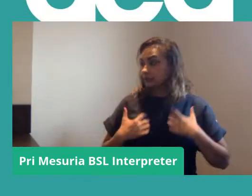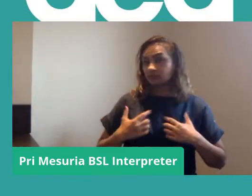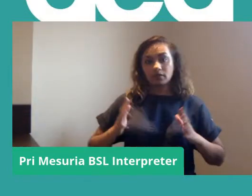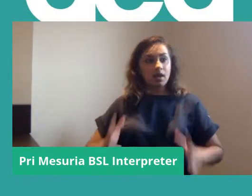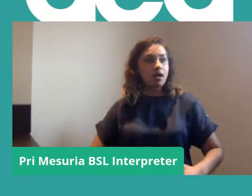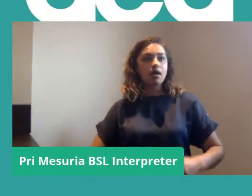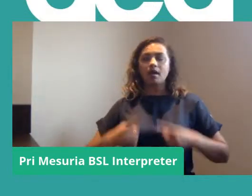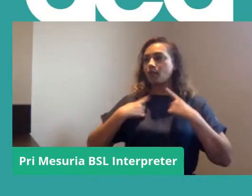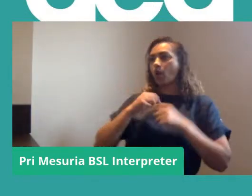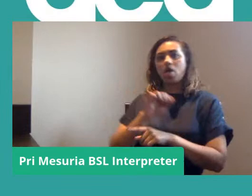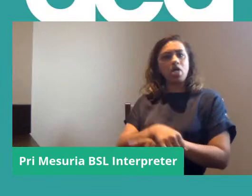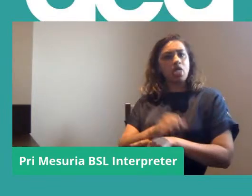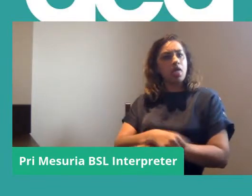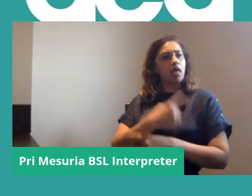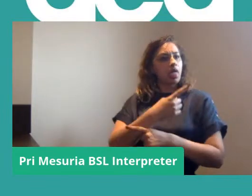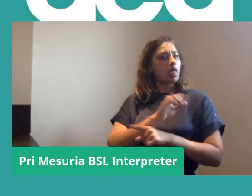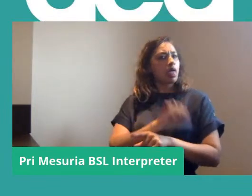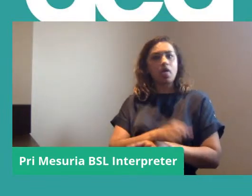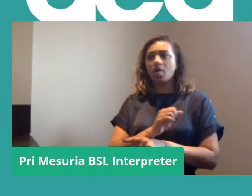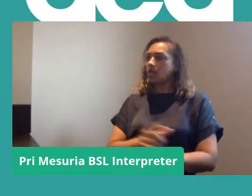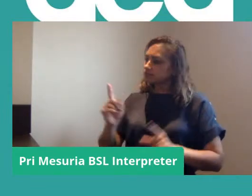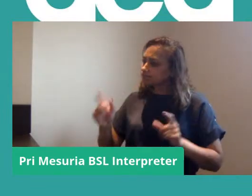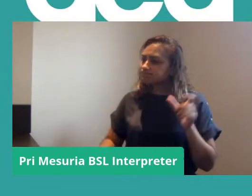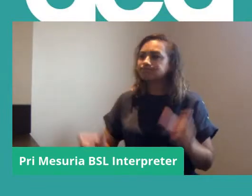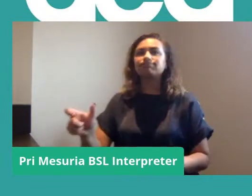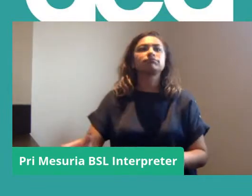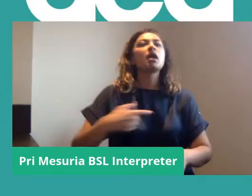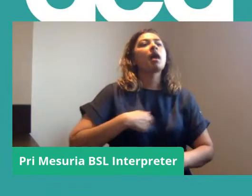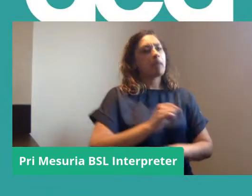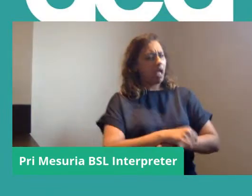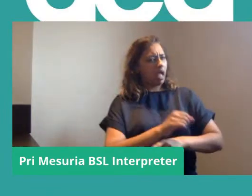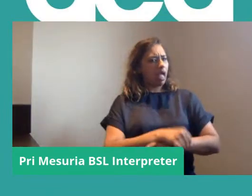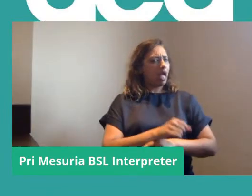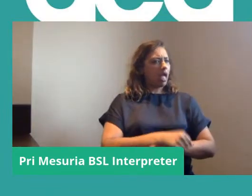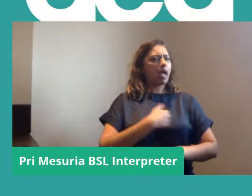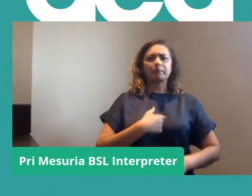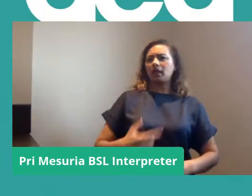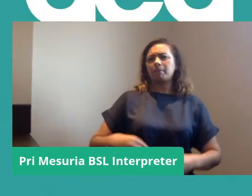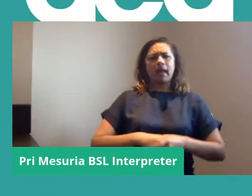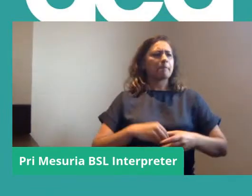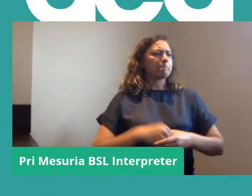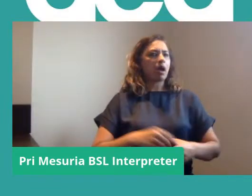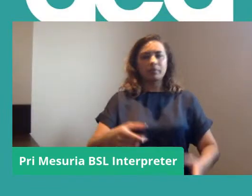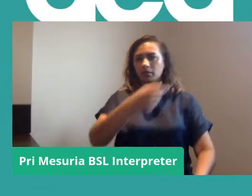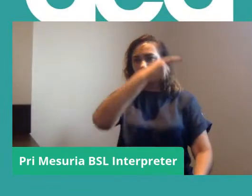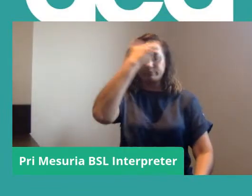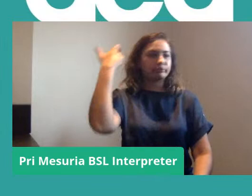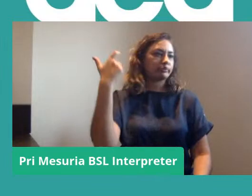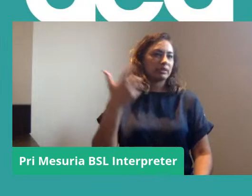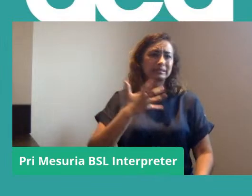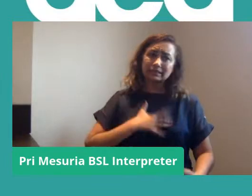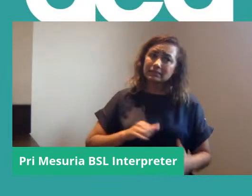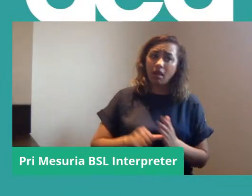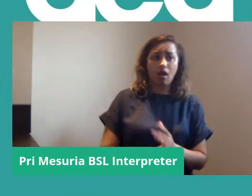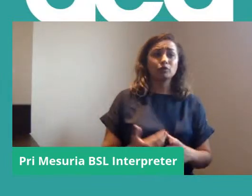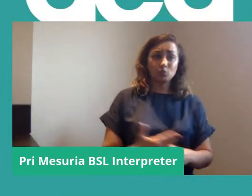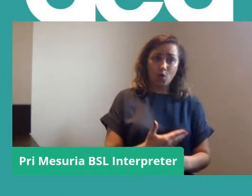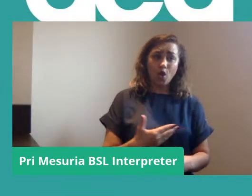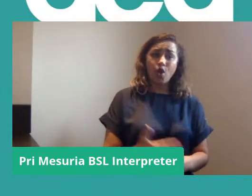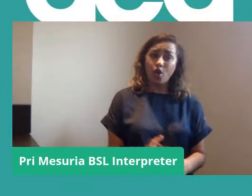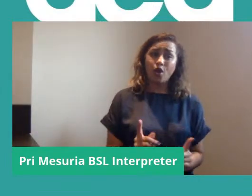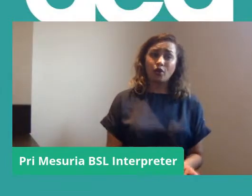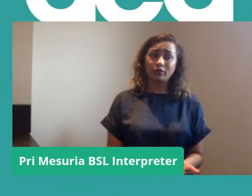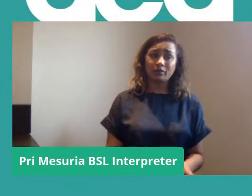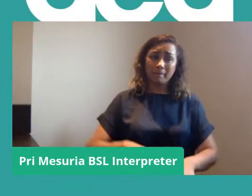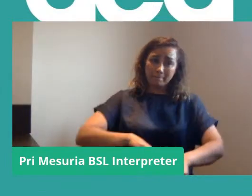I'm an active member because there are so many people who say they're active and actually don't understand that that requires a lot of work.